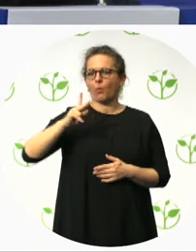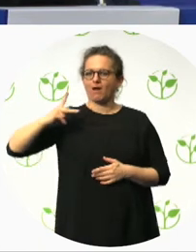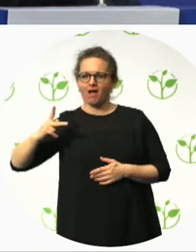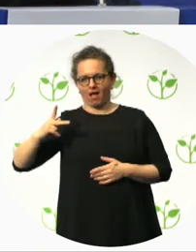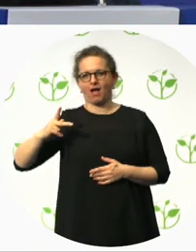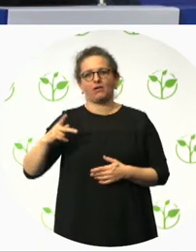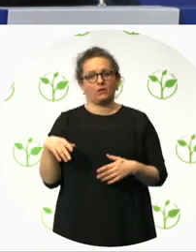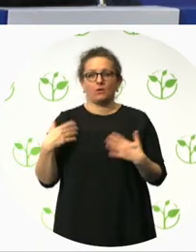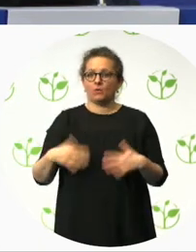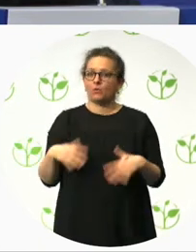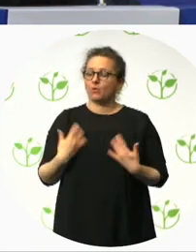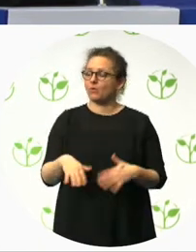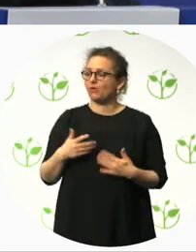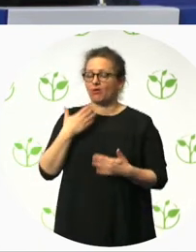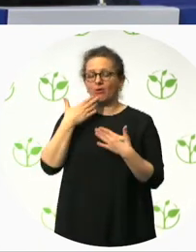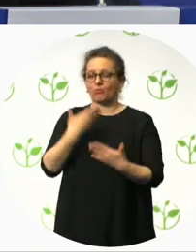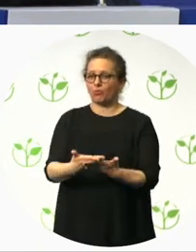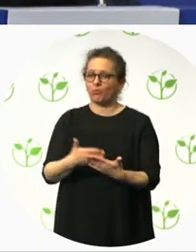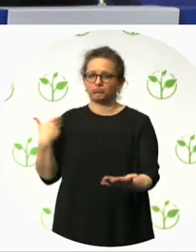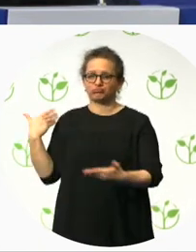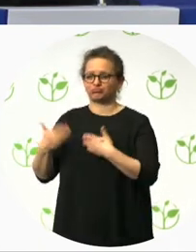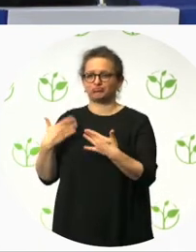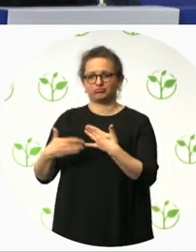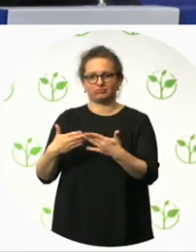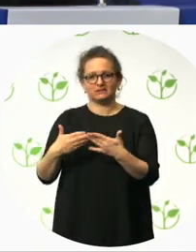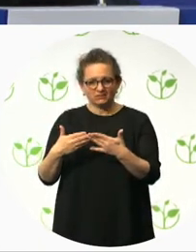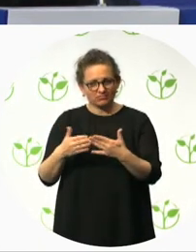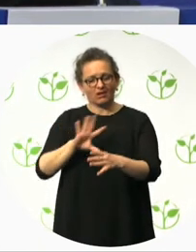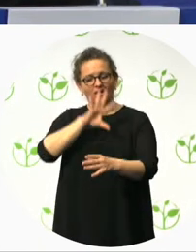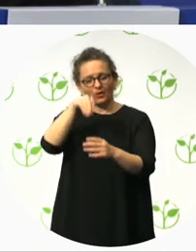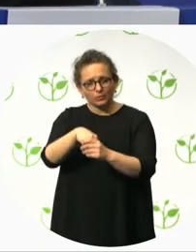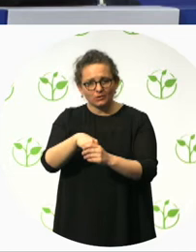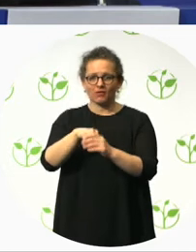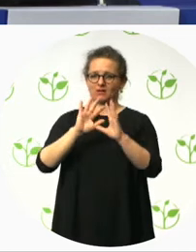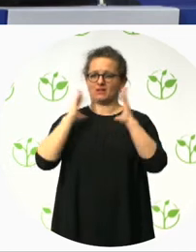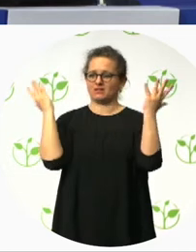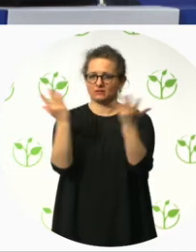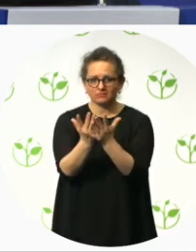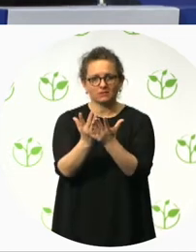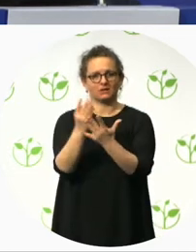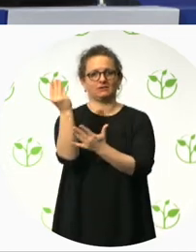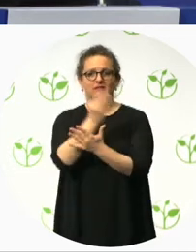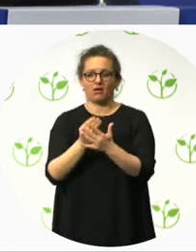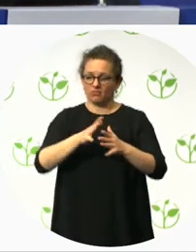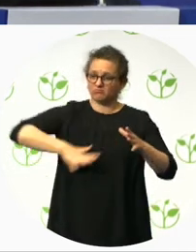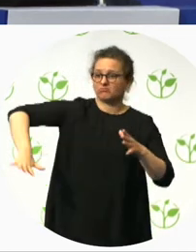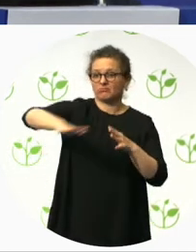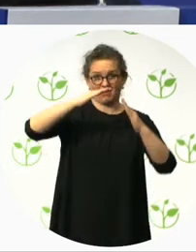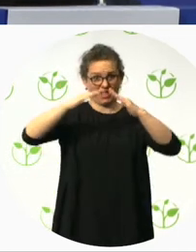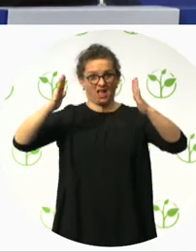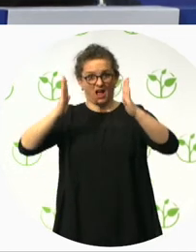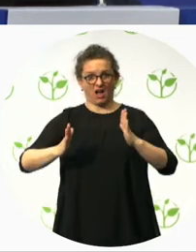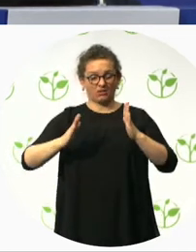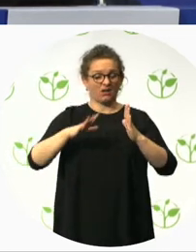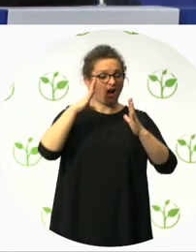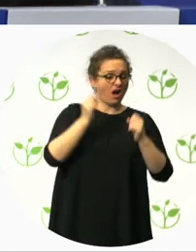it's, it's kind of true inclusive design. It's not obvious. It just works for everyone. Good circulation, natural lighting, acoustics. Great toilet facilities. Both